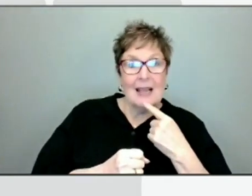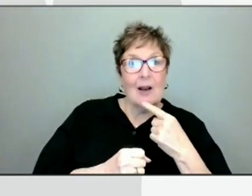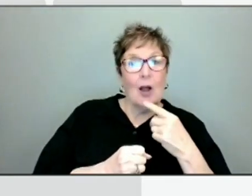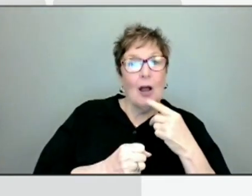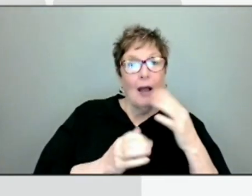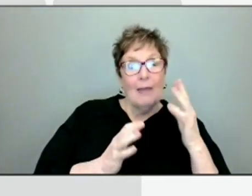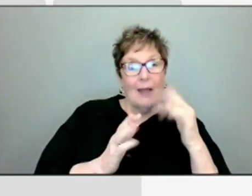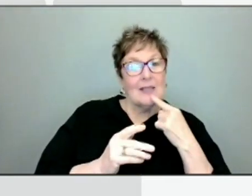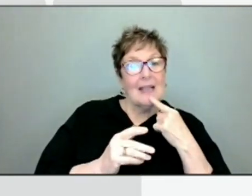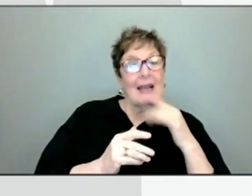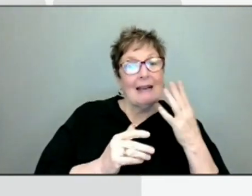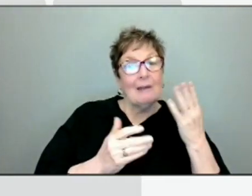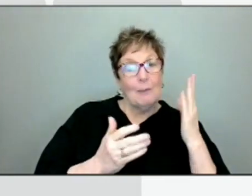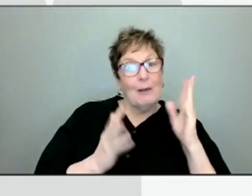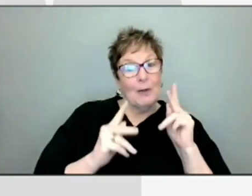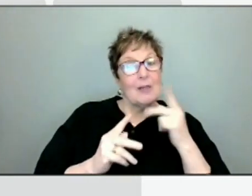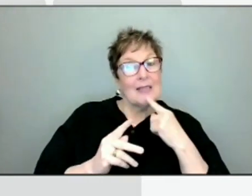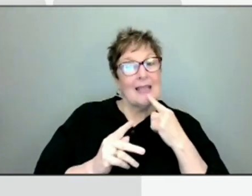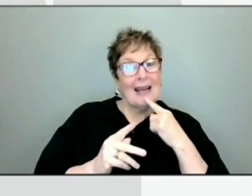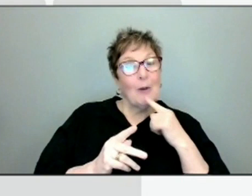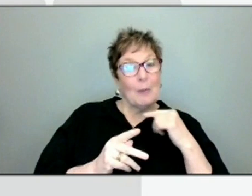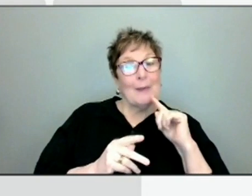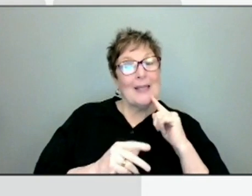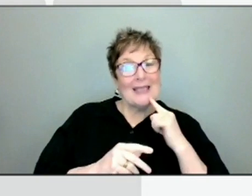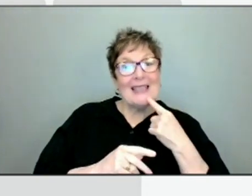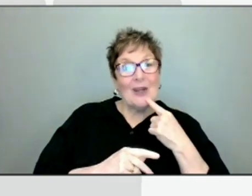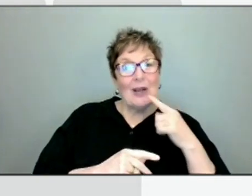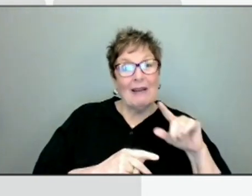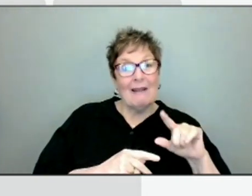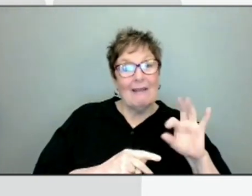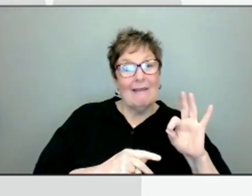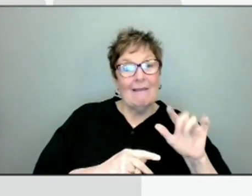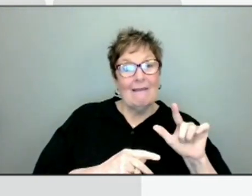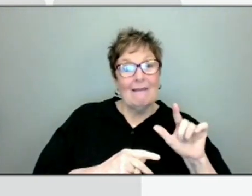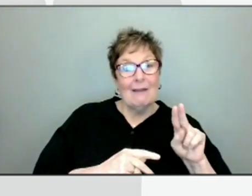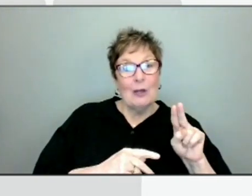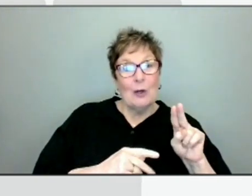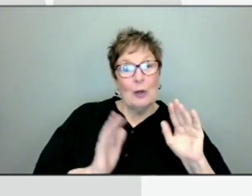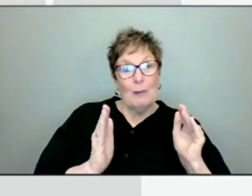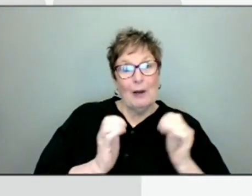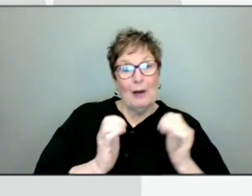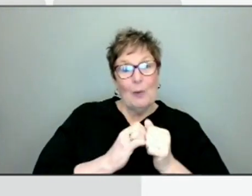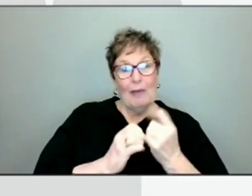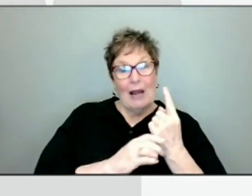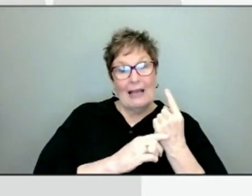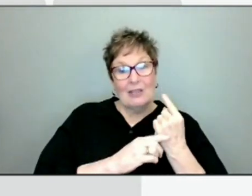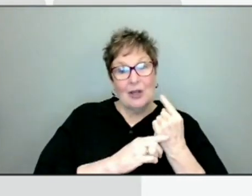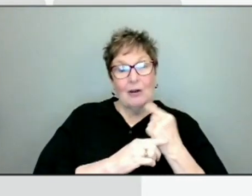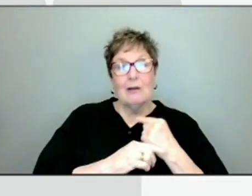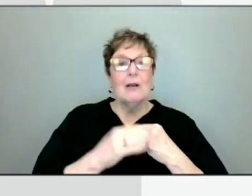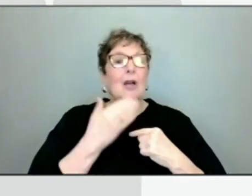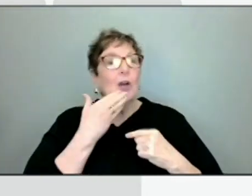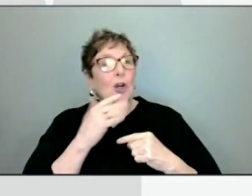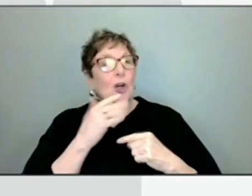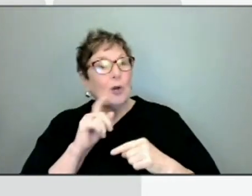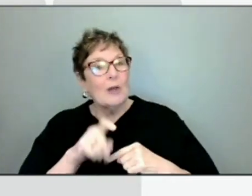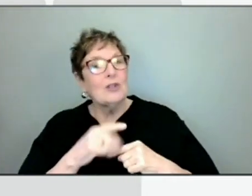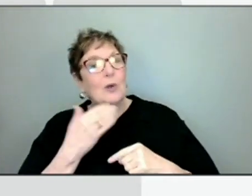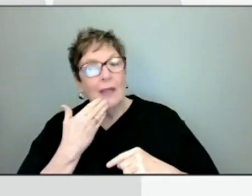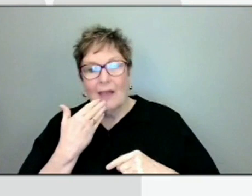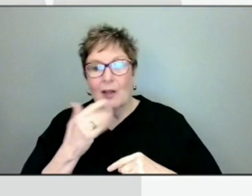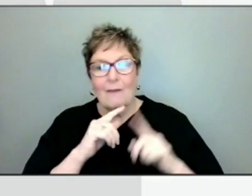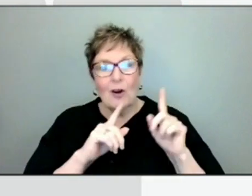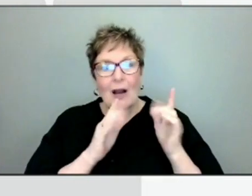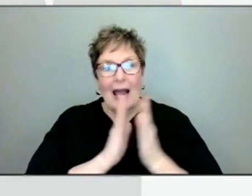are forecasting this is going to be a little more severe flu year than last year. That's a great question. Thank you for asking that. We